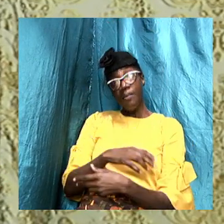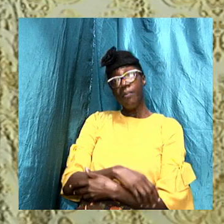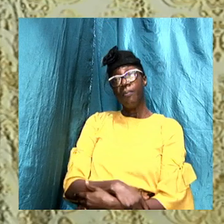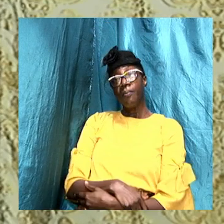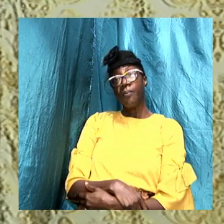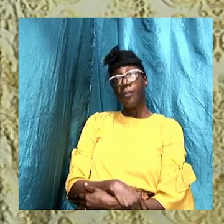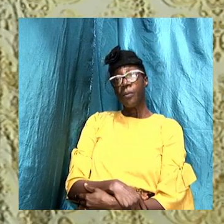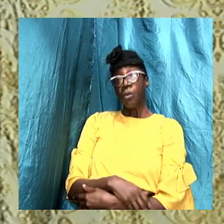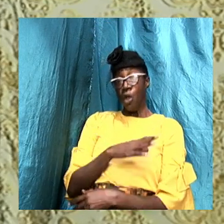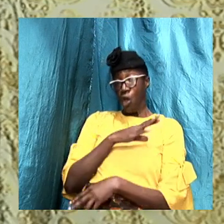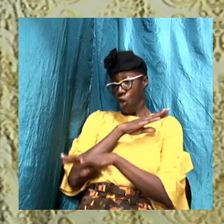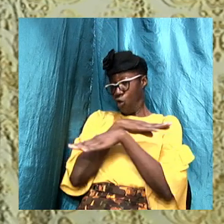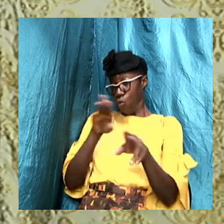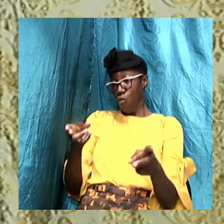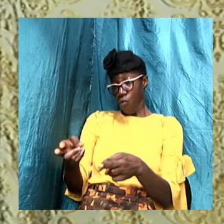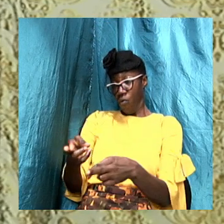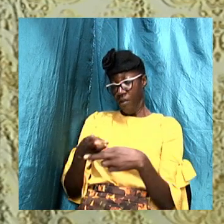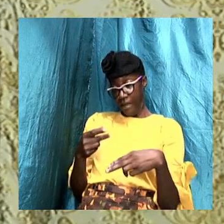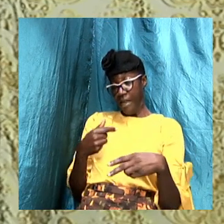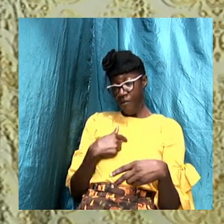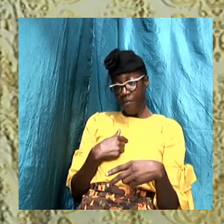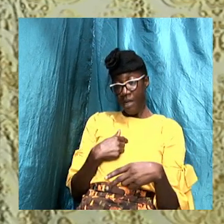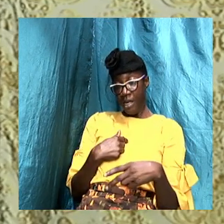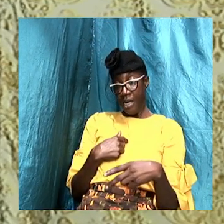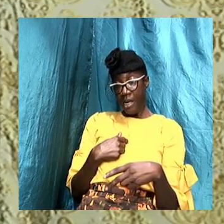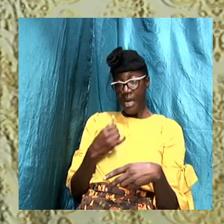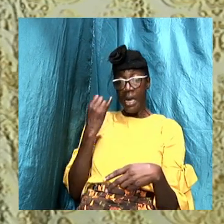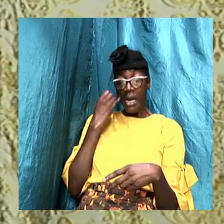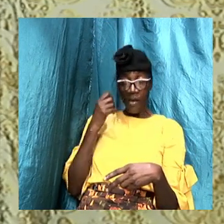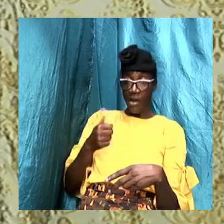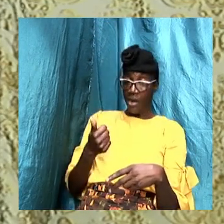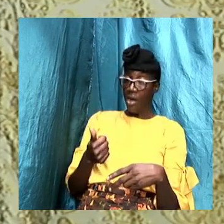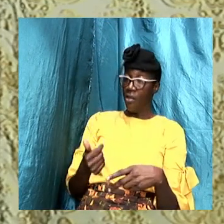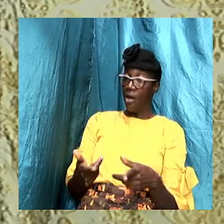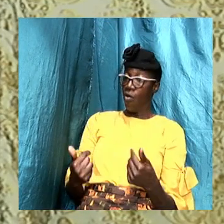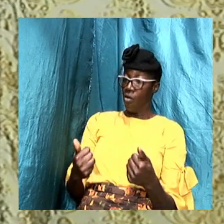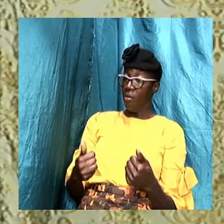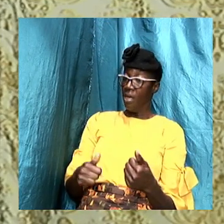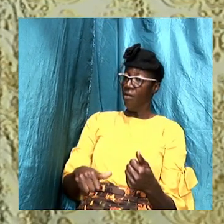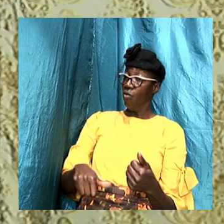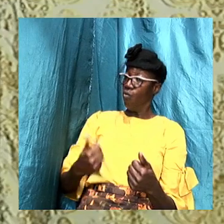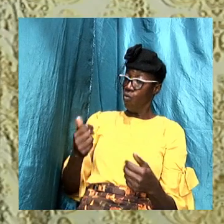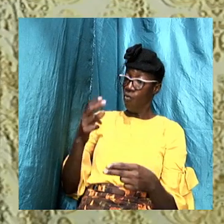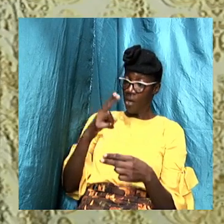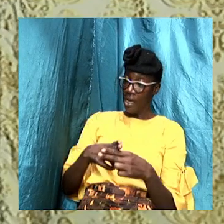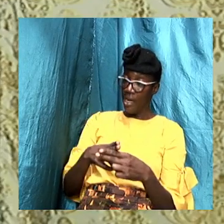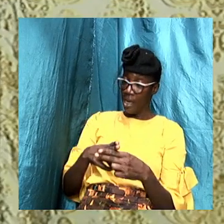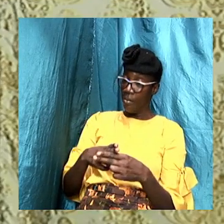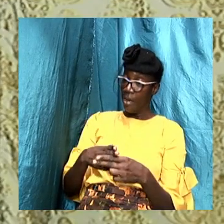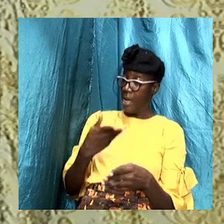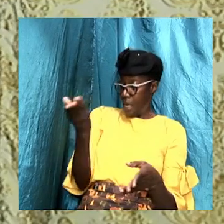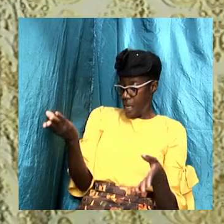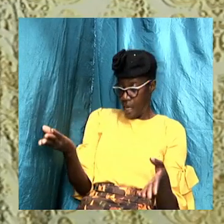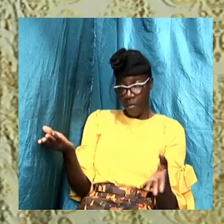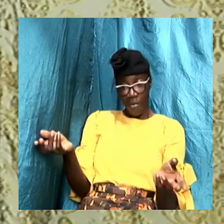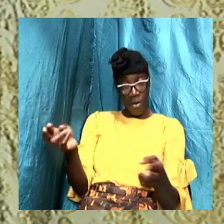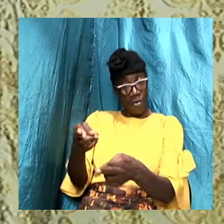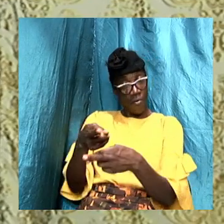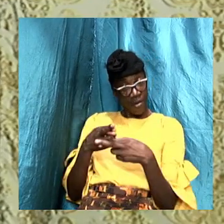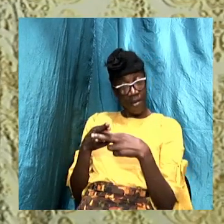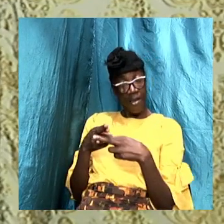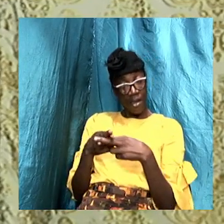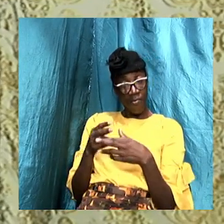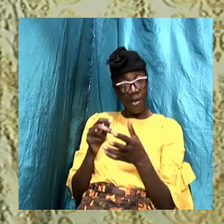and he received me not if another shall come in his one name him will he receive